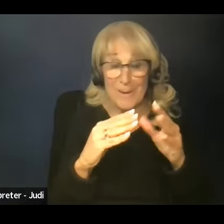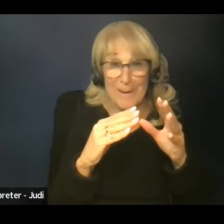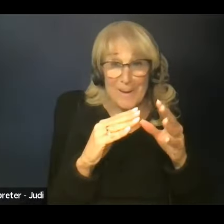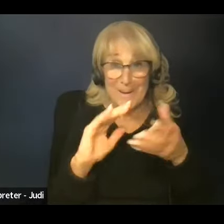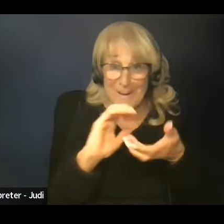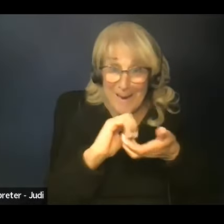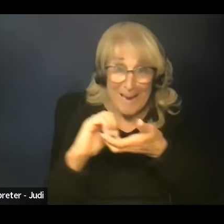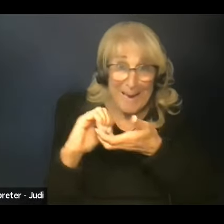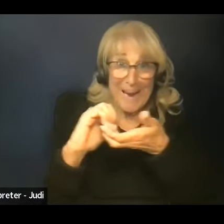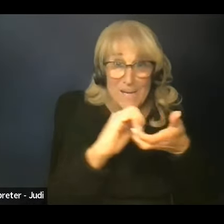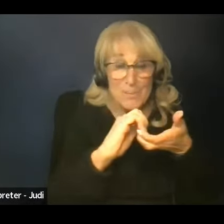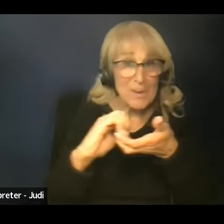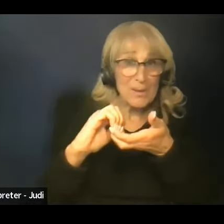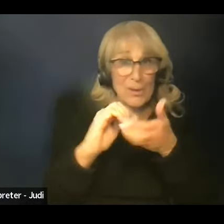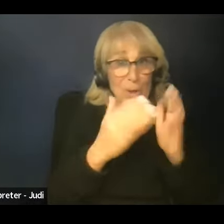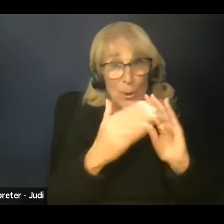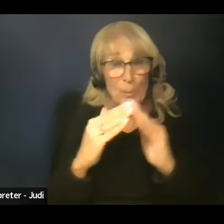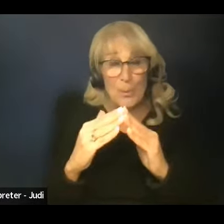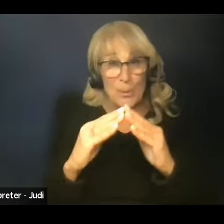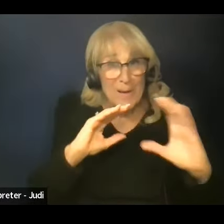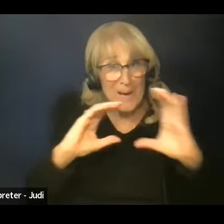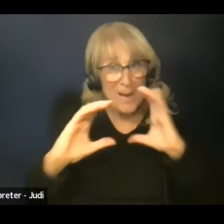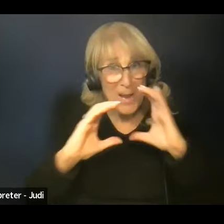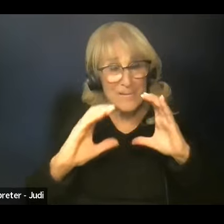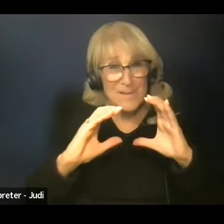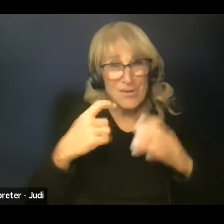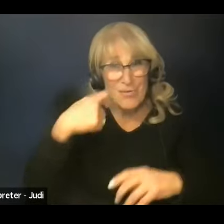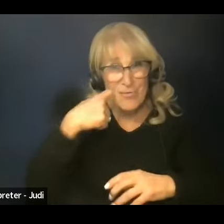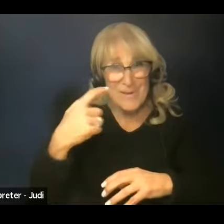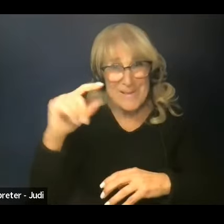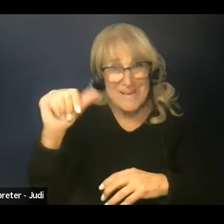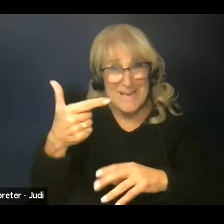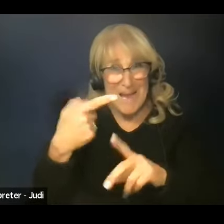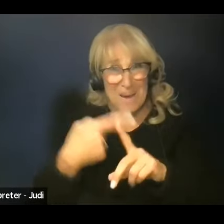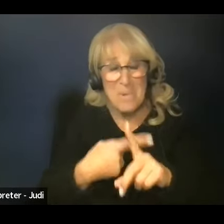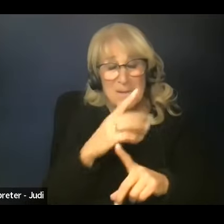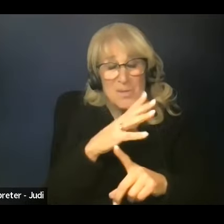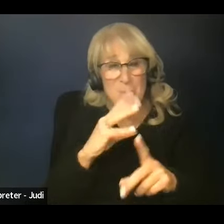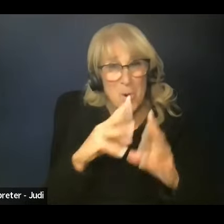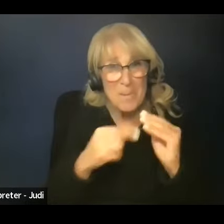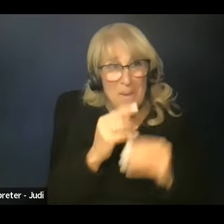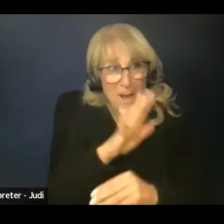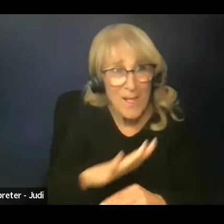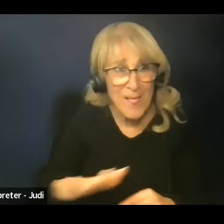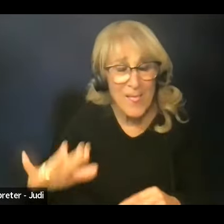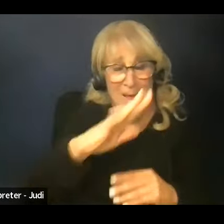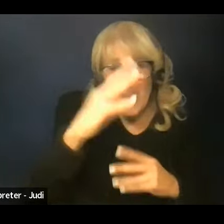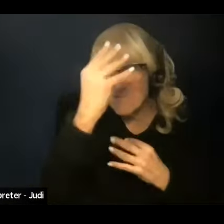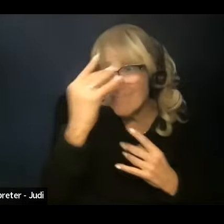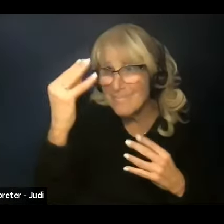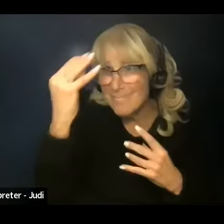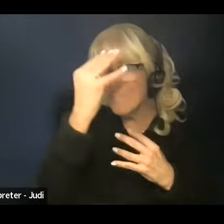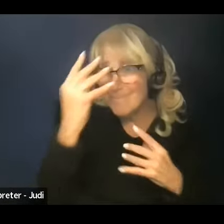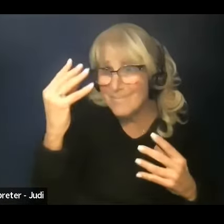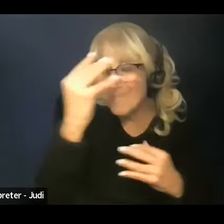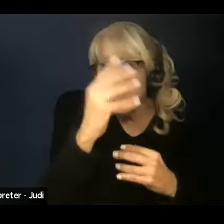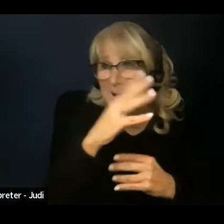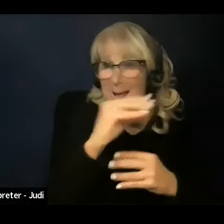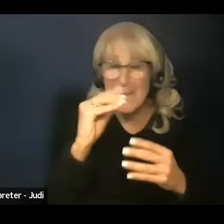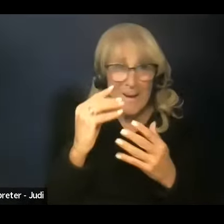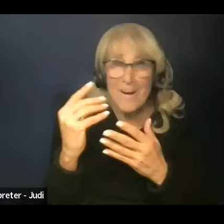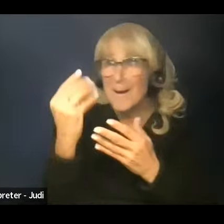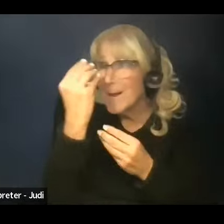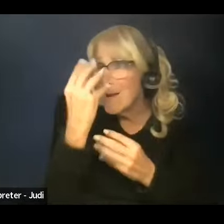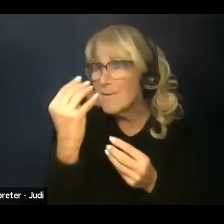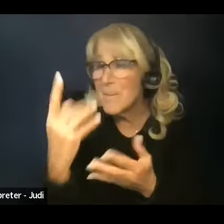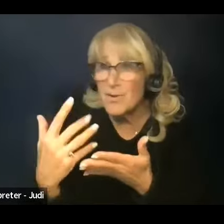conversations over the past 10 months, and talk with them about their reflections on these events, and the data and stories we gather from their